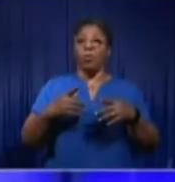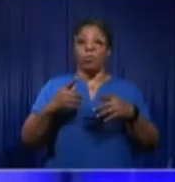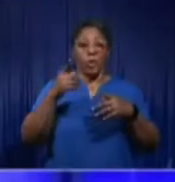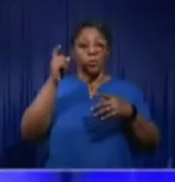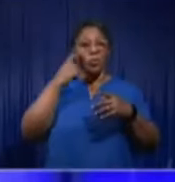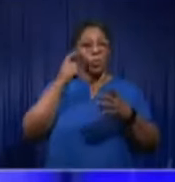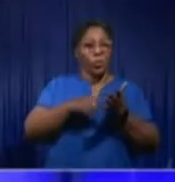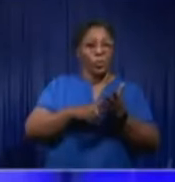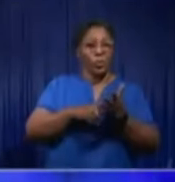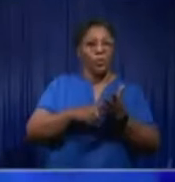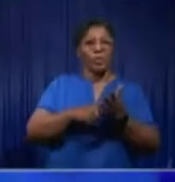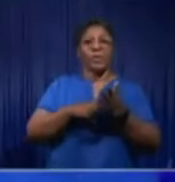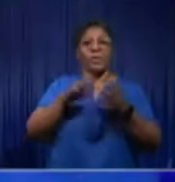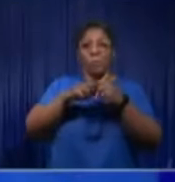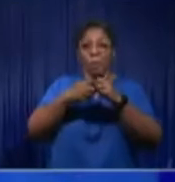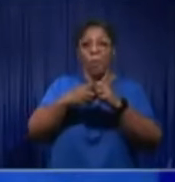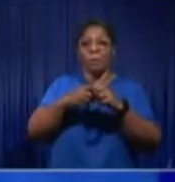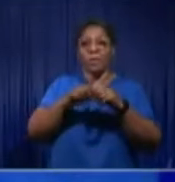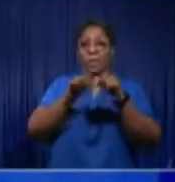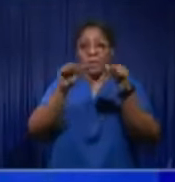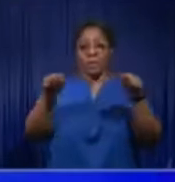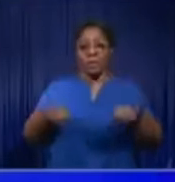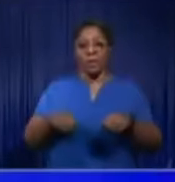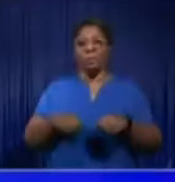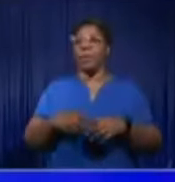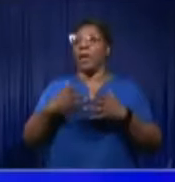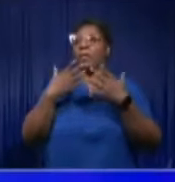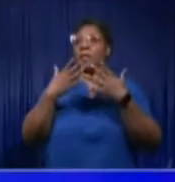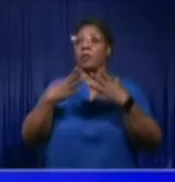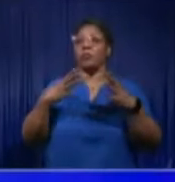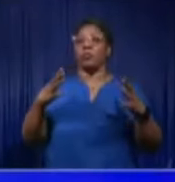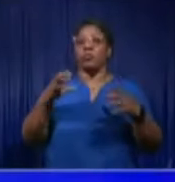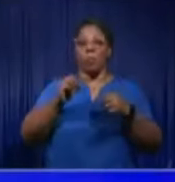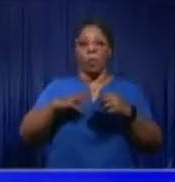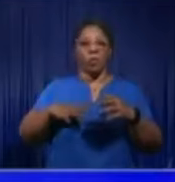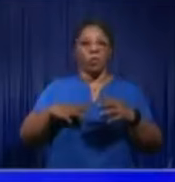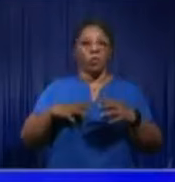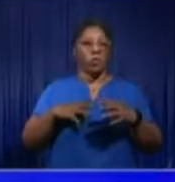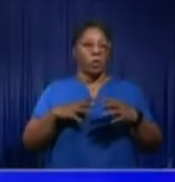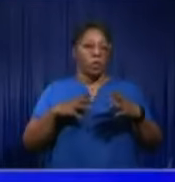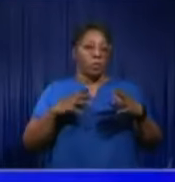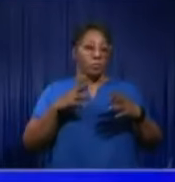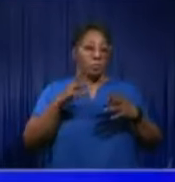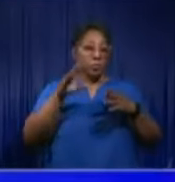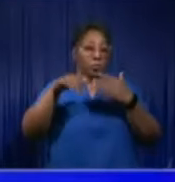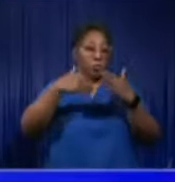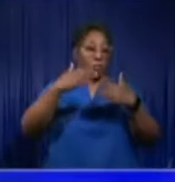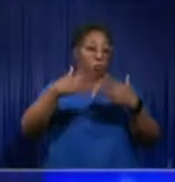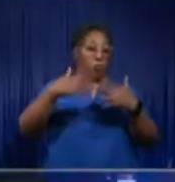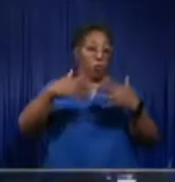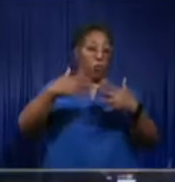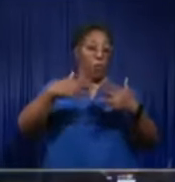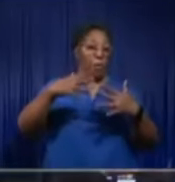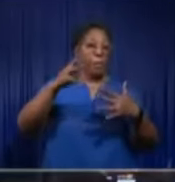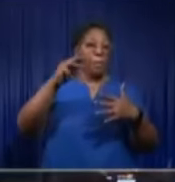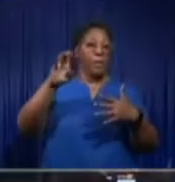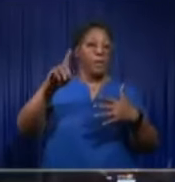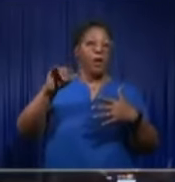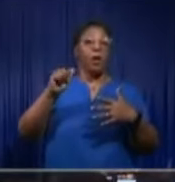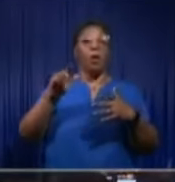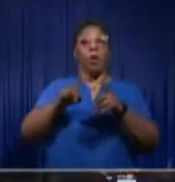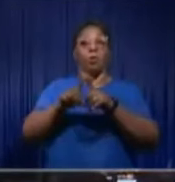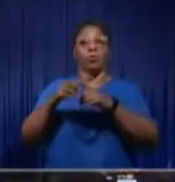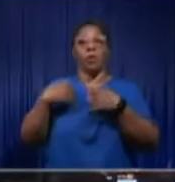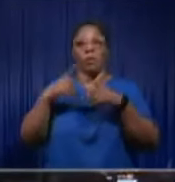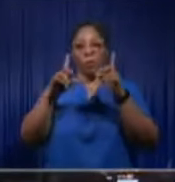in our system. Thank you so much. Social media also has burning questions. Nika? Thanks, Janela. That's